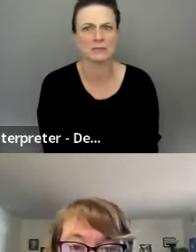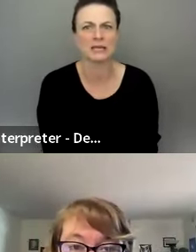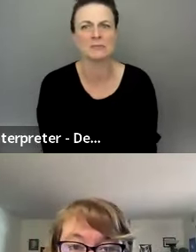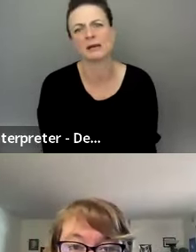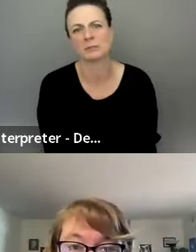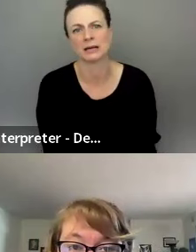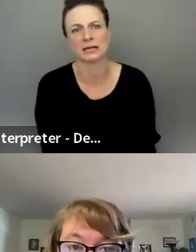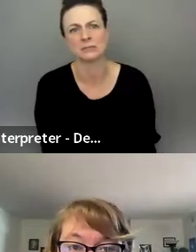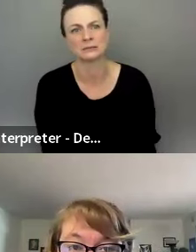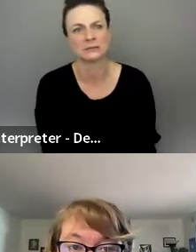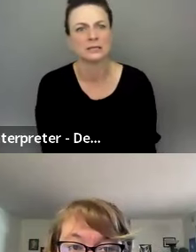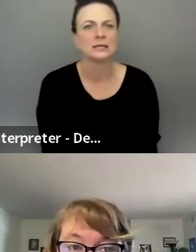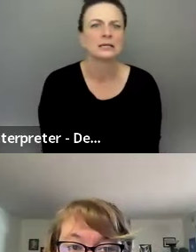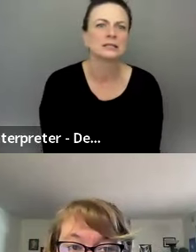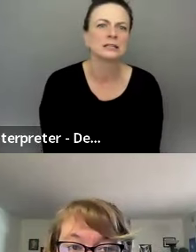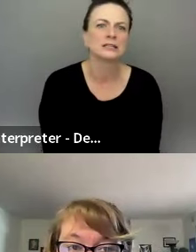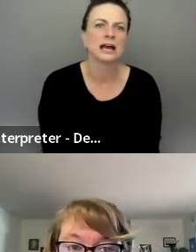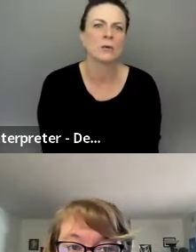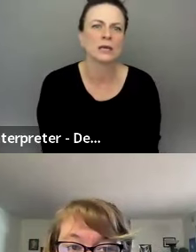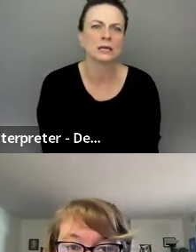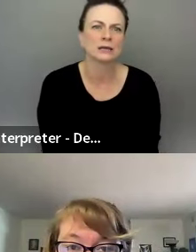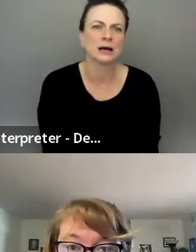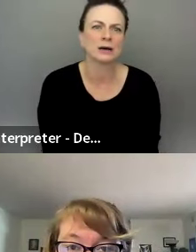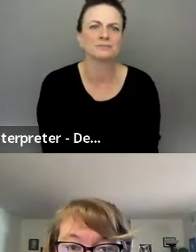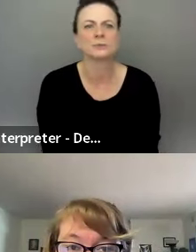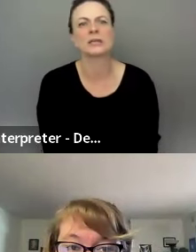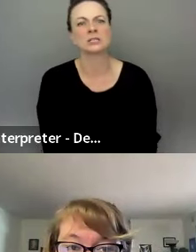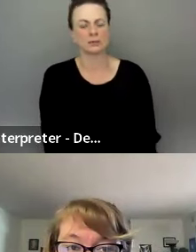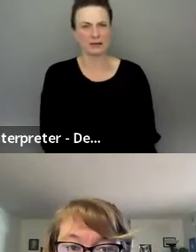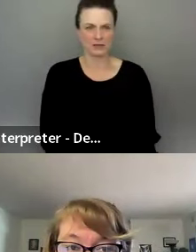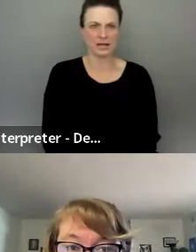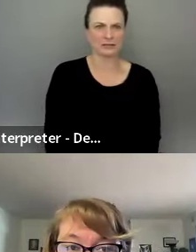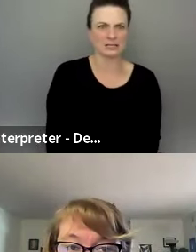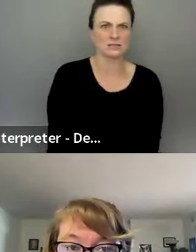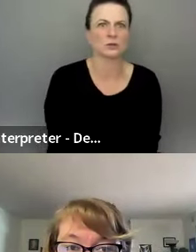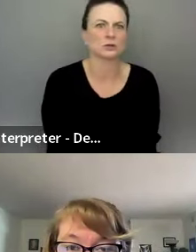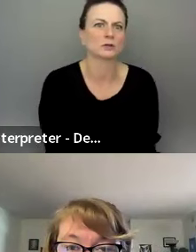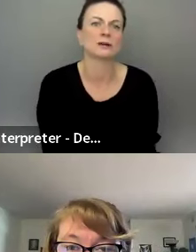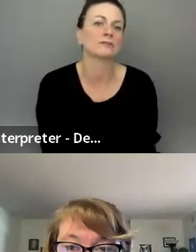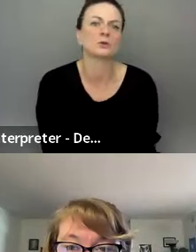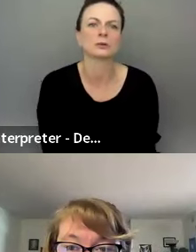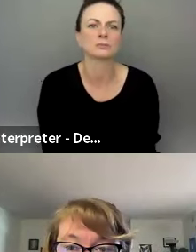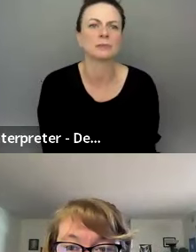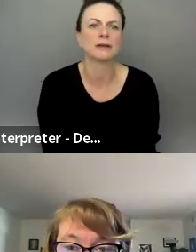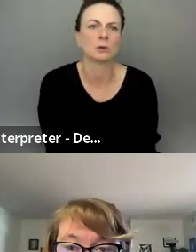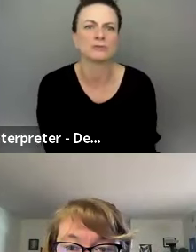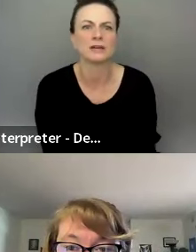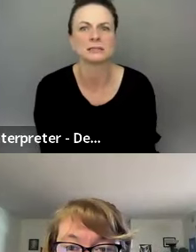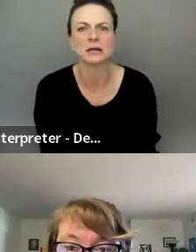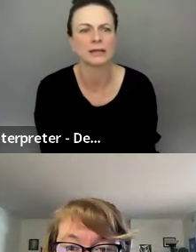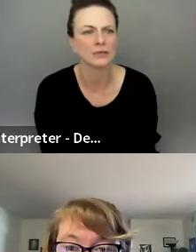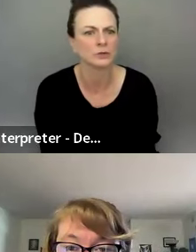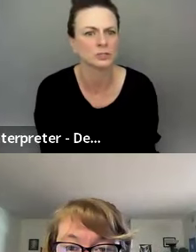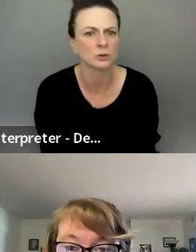it bigger, I mean, it may not be bad, but yeah, we can, um, we can talk about that in the future, future platform